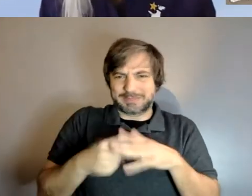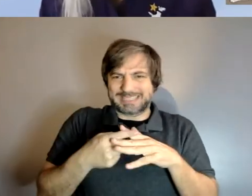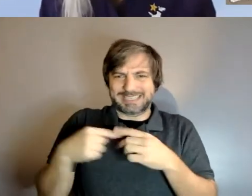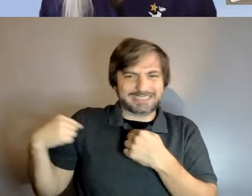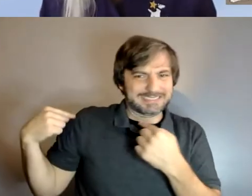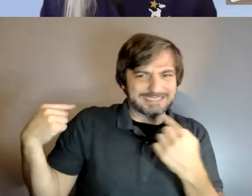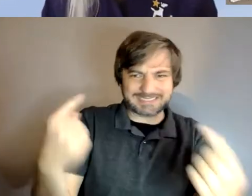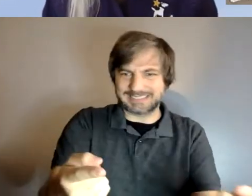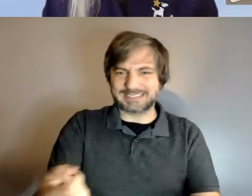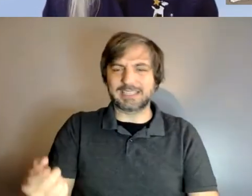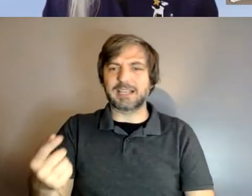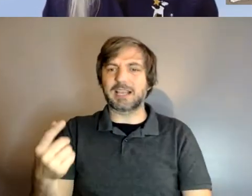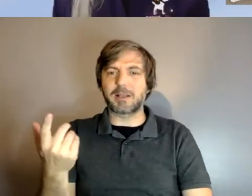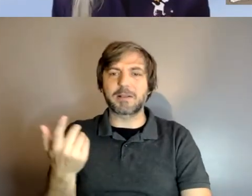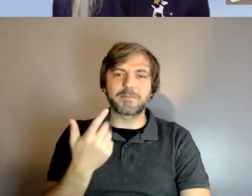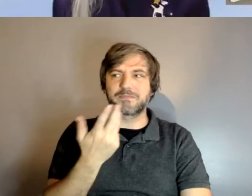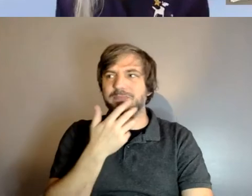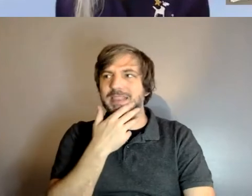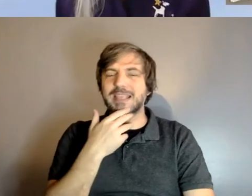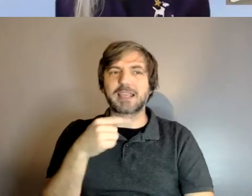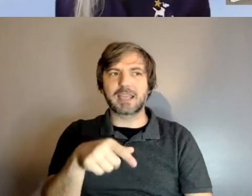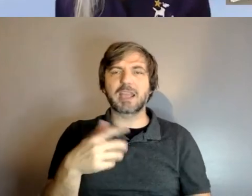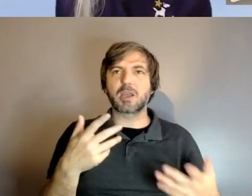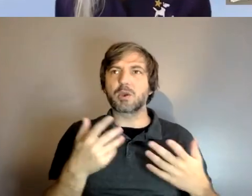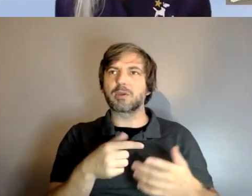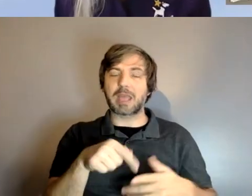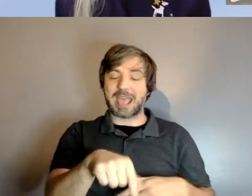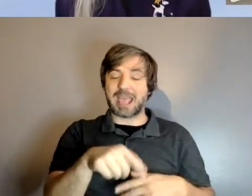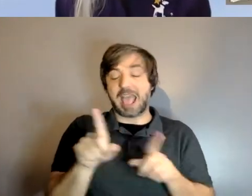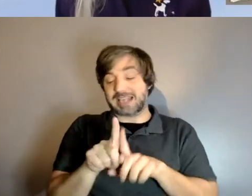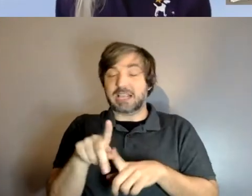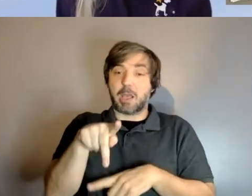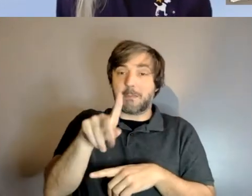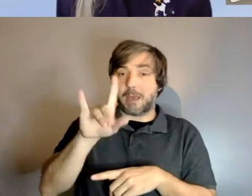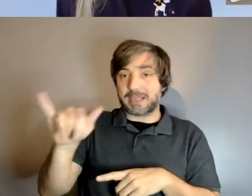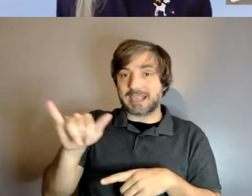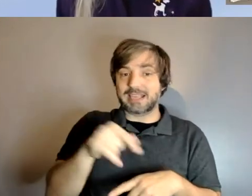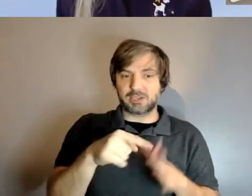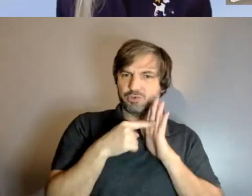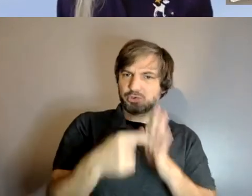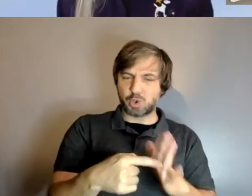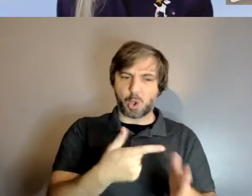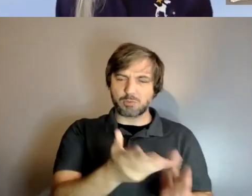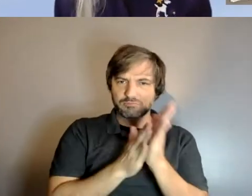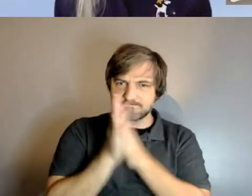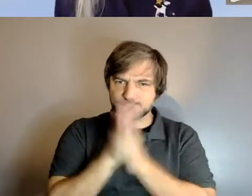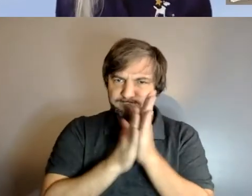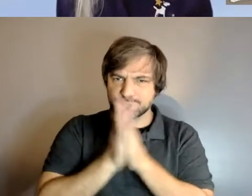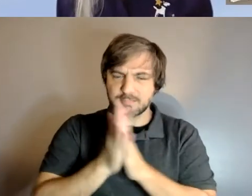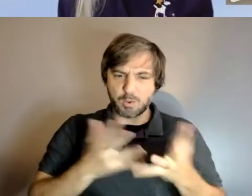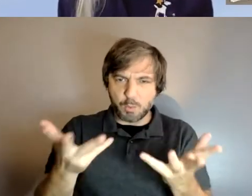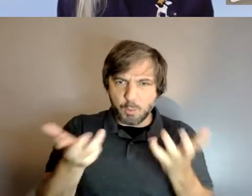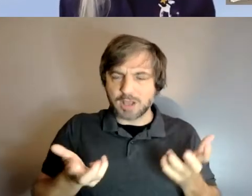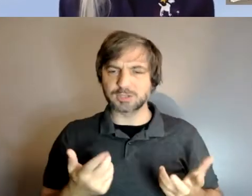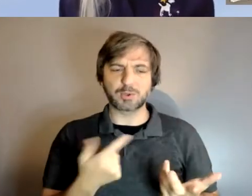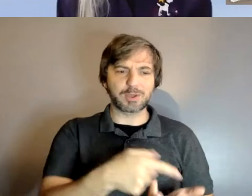i mean he's shown a lot of initiative as a puppy too and and he really enjoyed and thrived in this